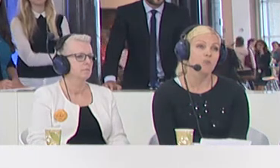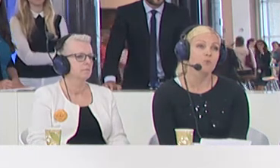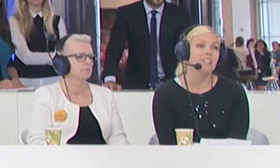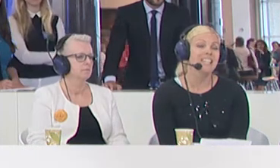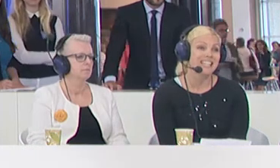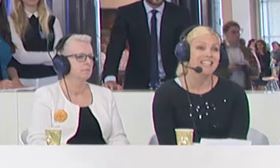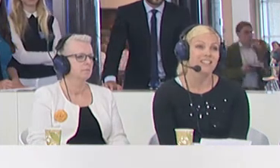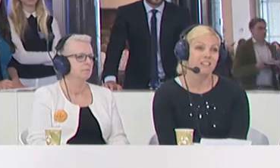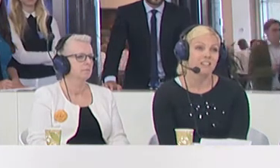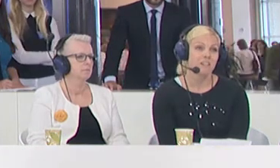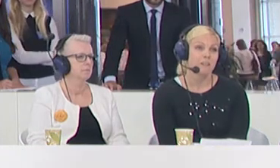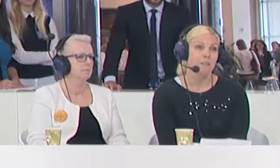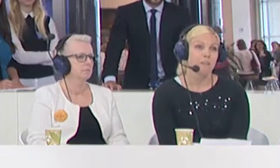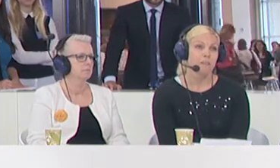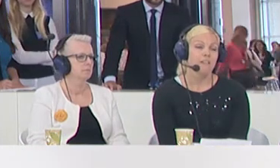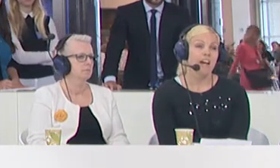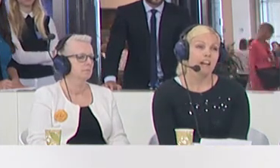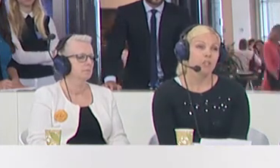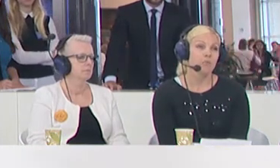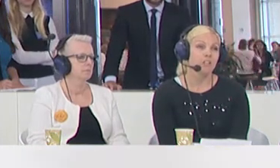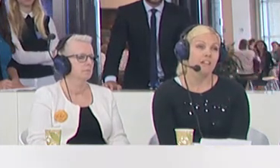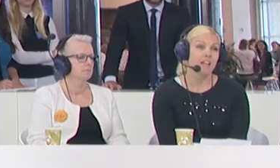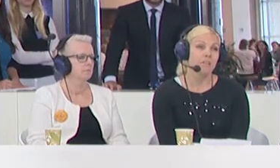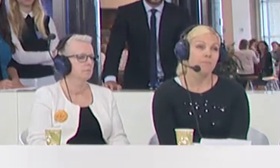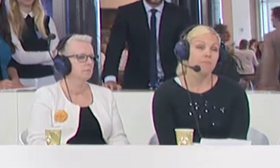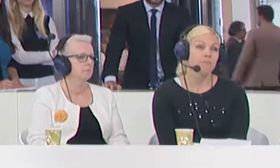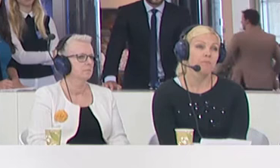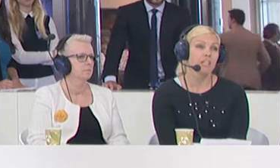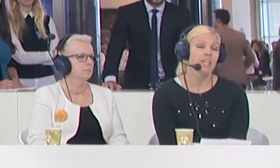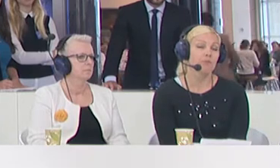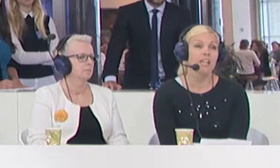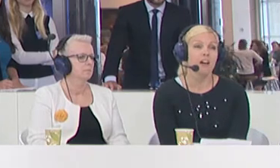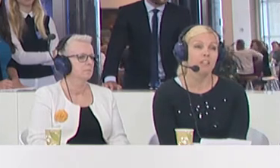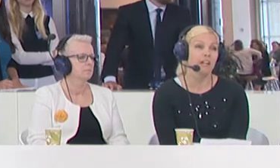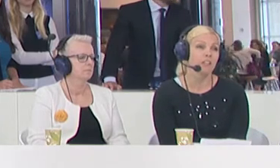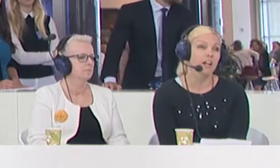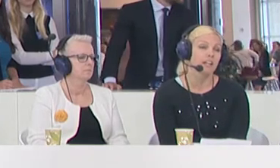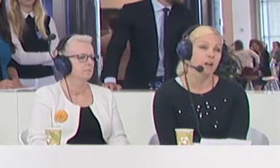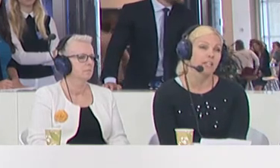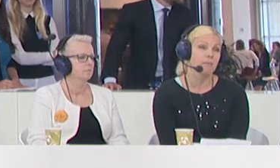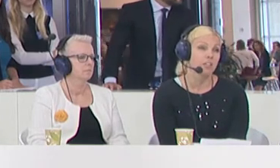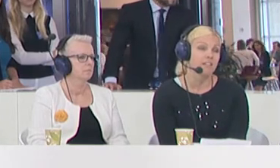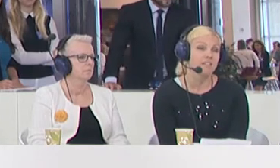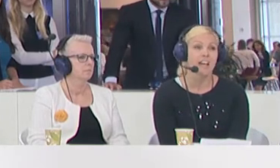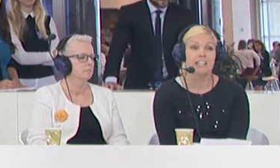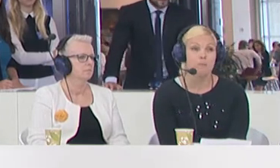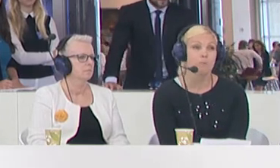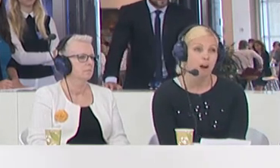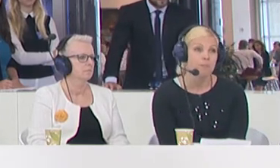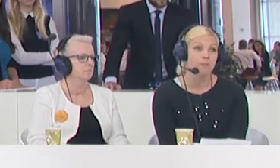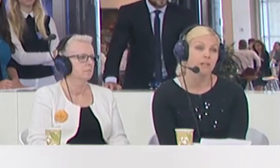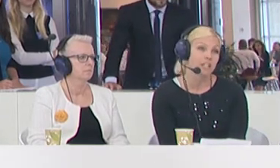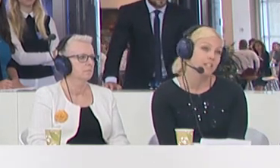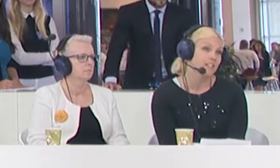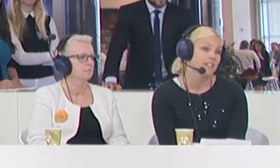see who needs the actual asylum? If we have irregular economic immigrants, that is a